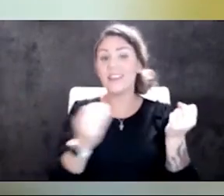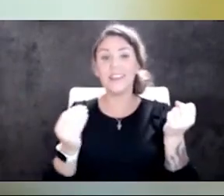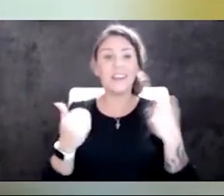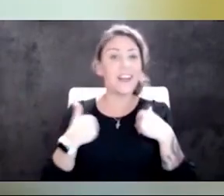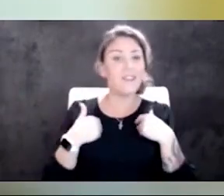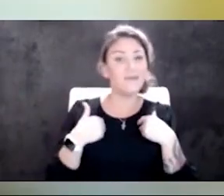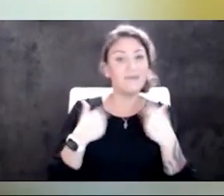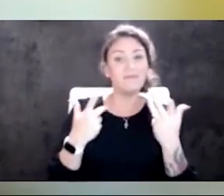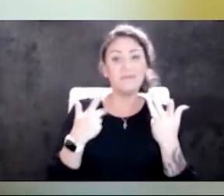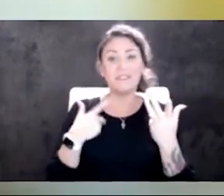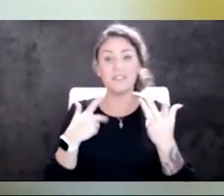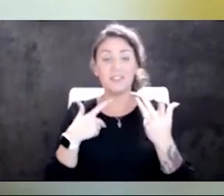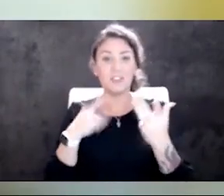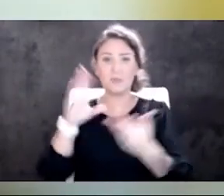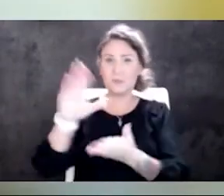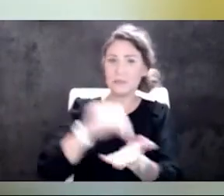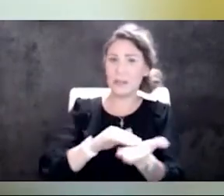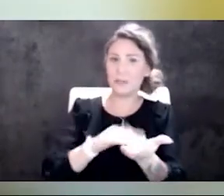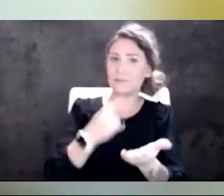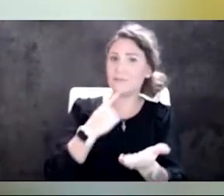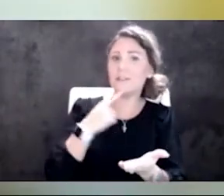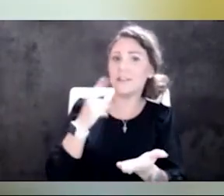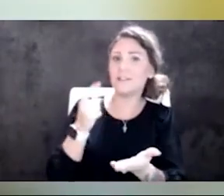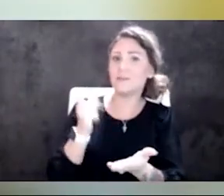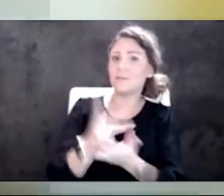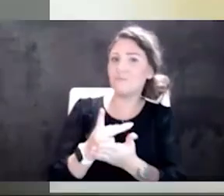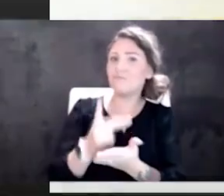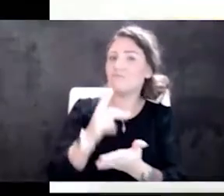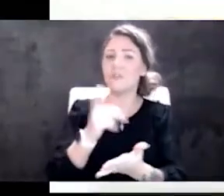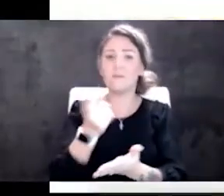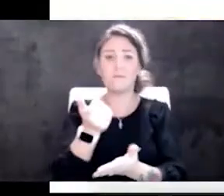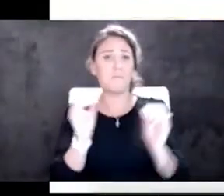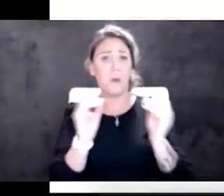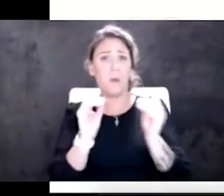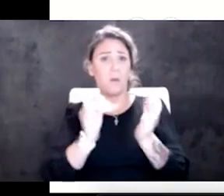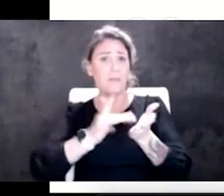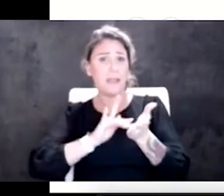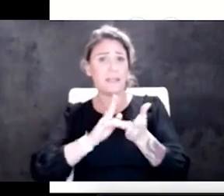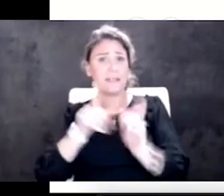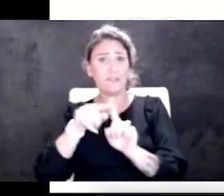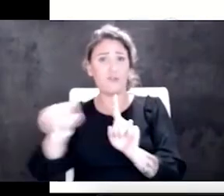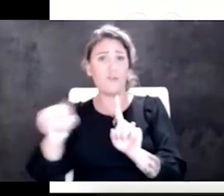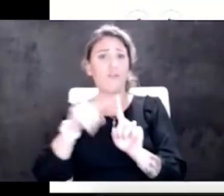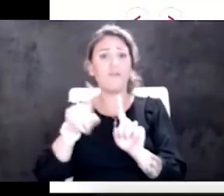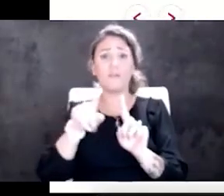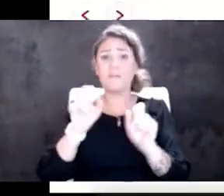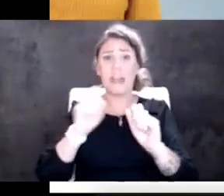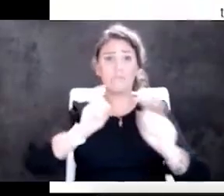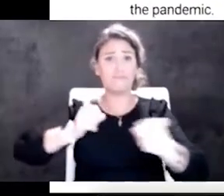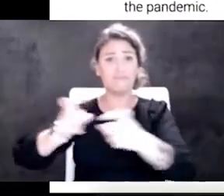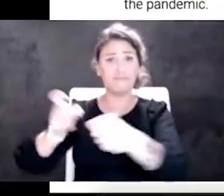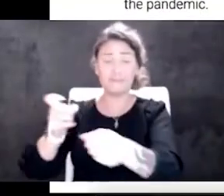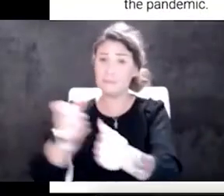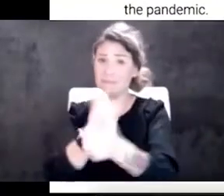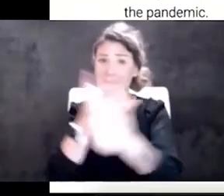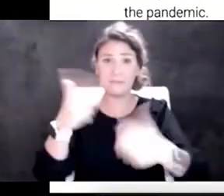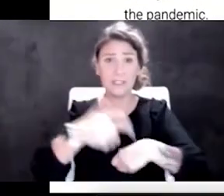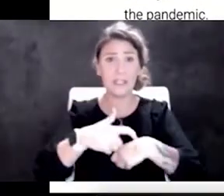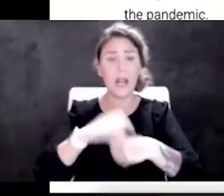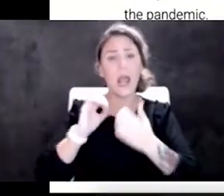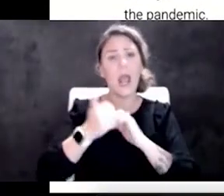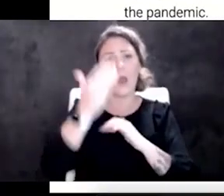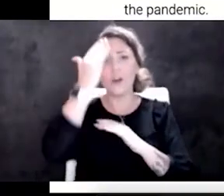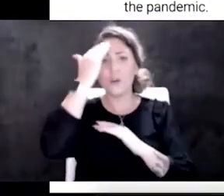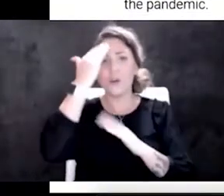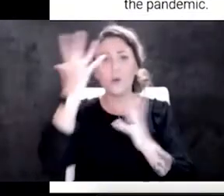you know, clearance from your doctor, um, and you're not on any medications that would defer you, you can donate as long as you want. And how do we know about what those medications